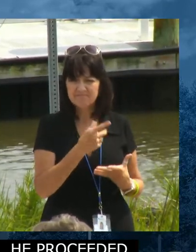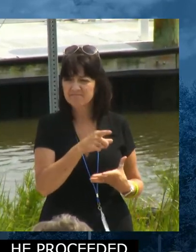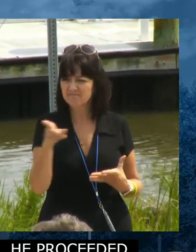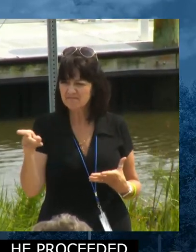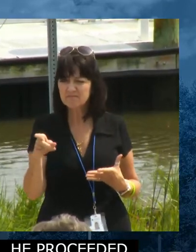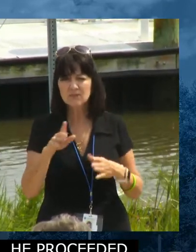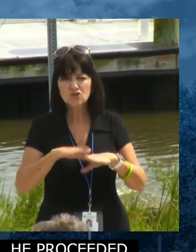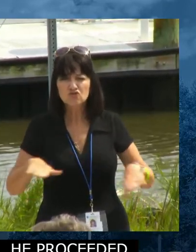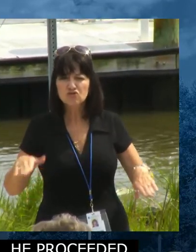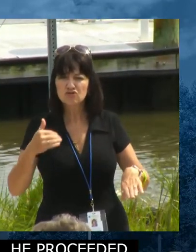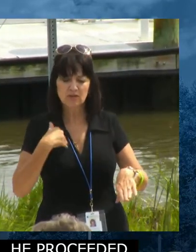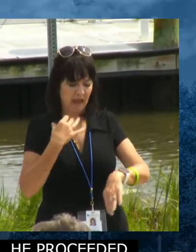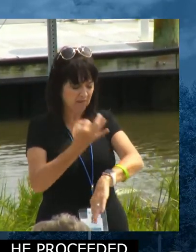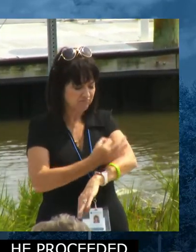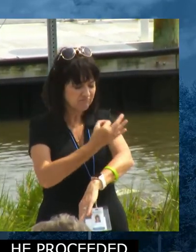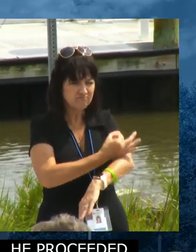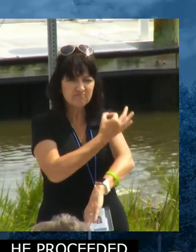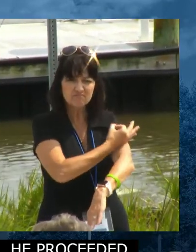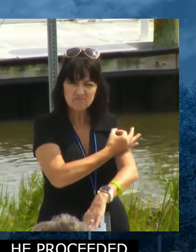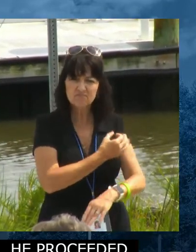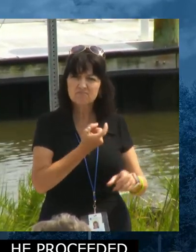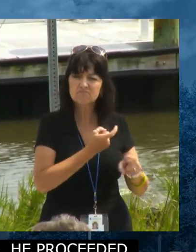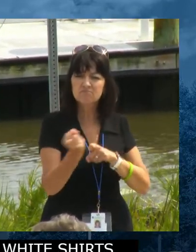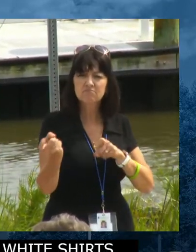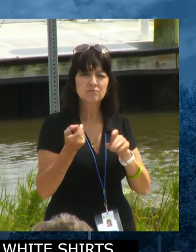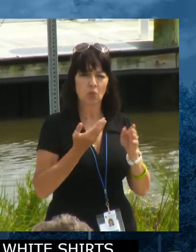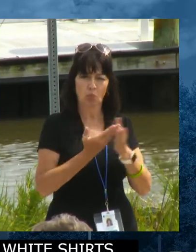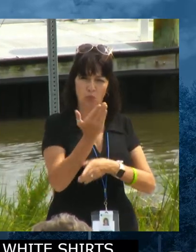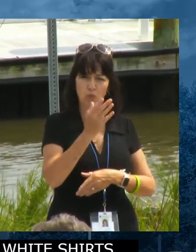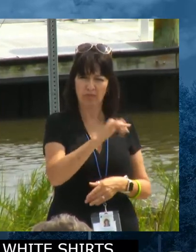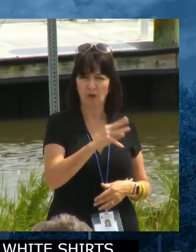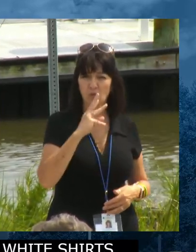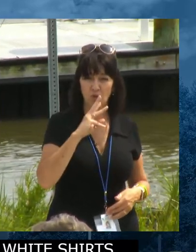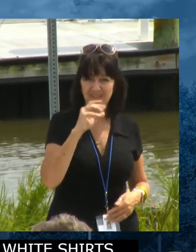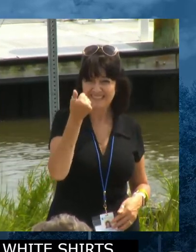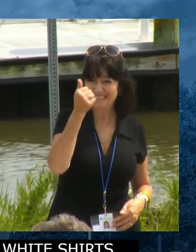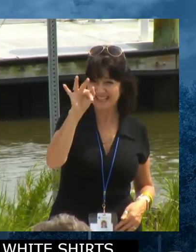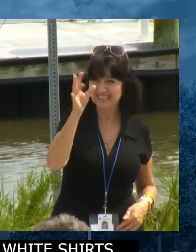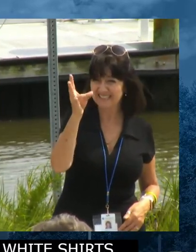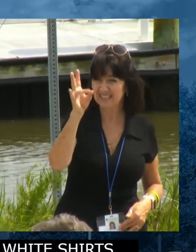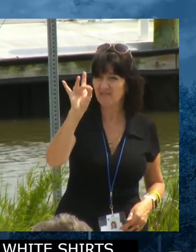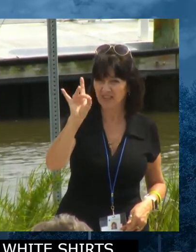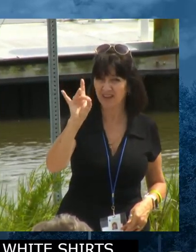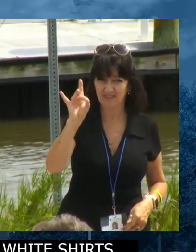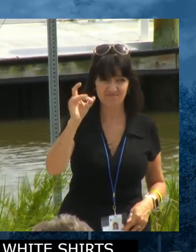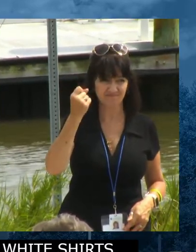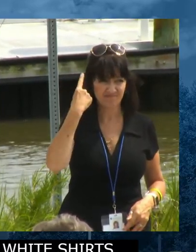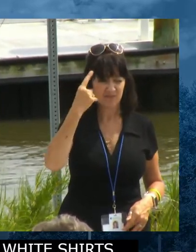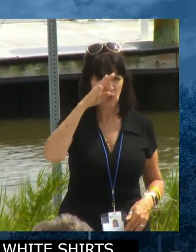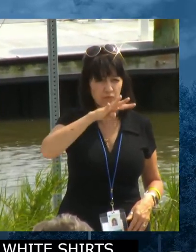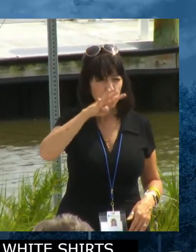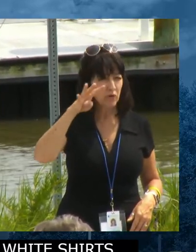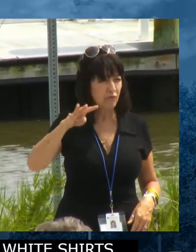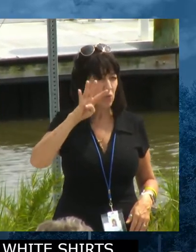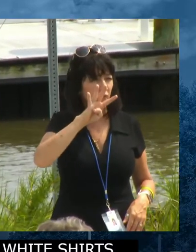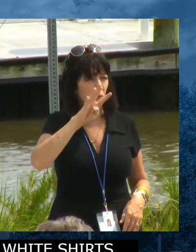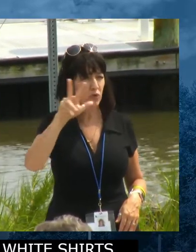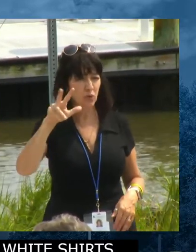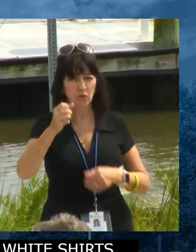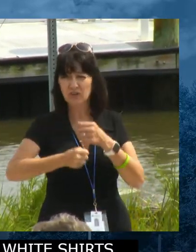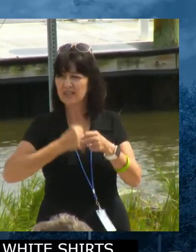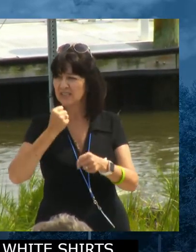arms and everything from the water. This was 1978, 43, 44 years ago, going on 44 years ago.